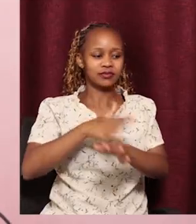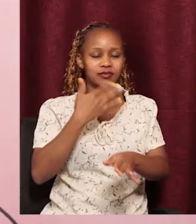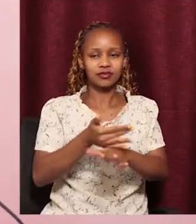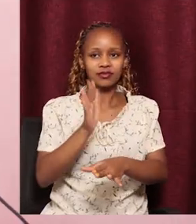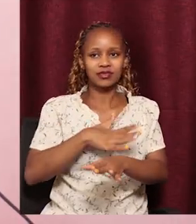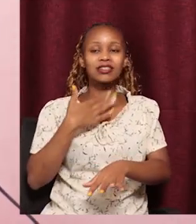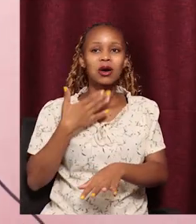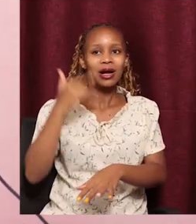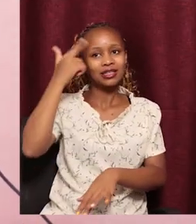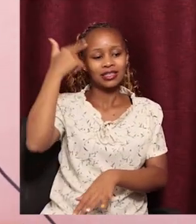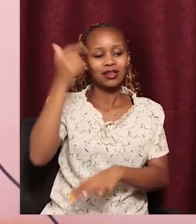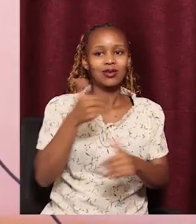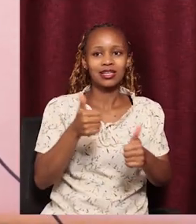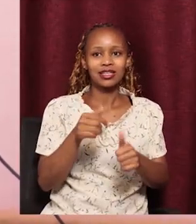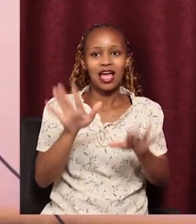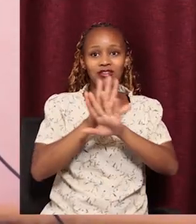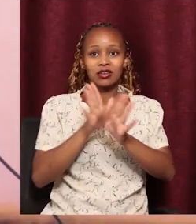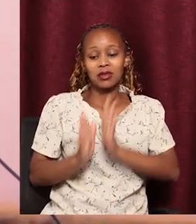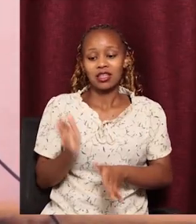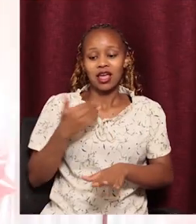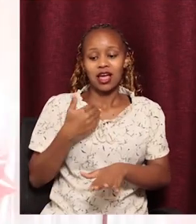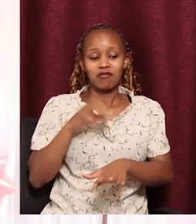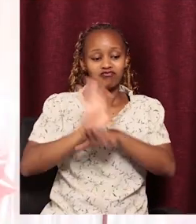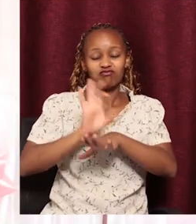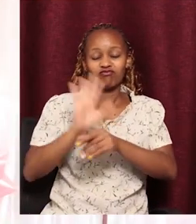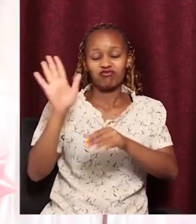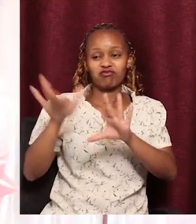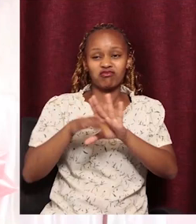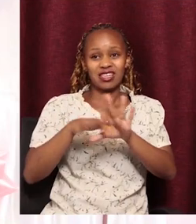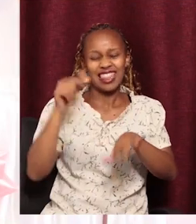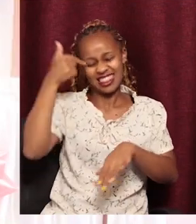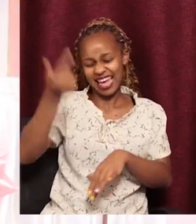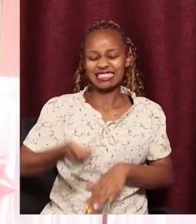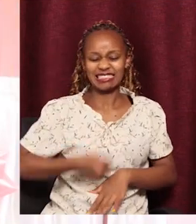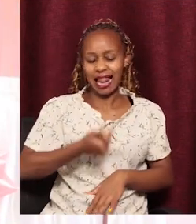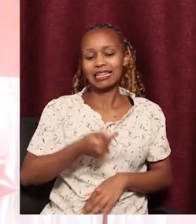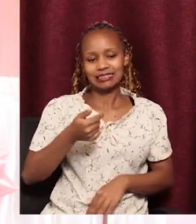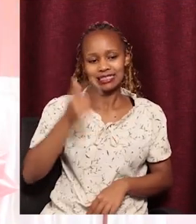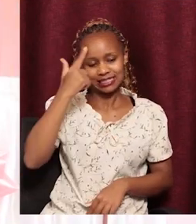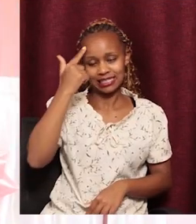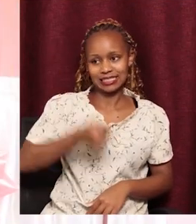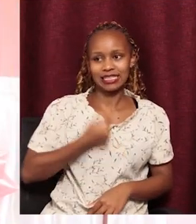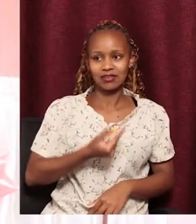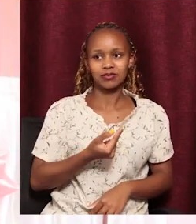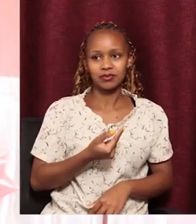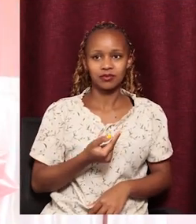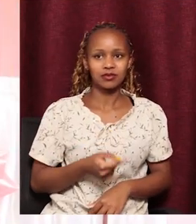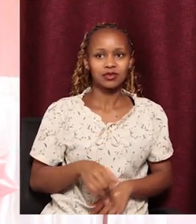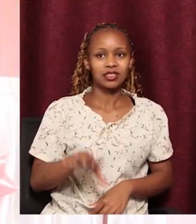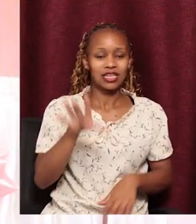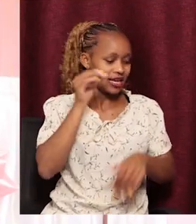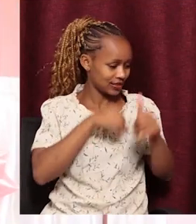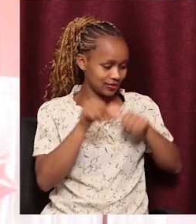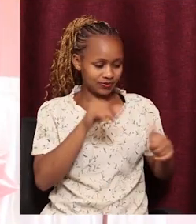I want you to think, each one of us as choir members, think of yourself as a scientific